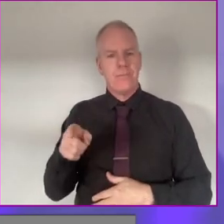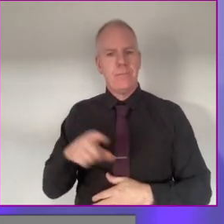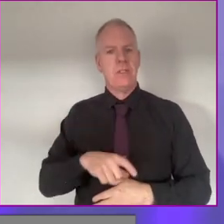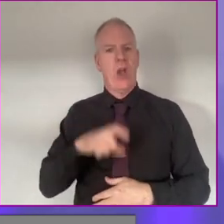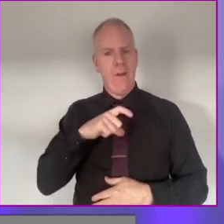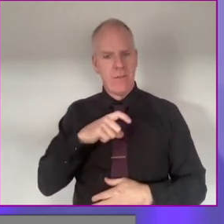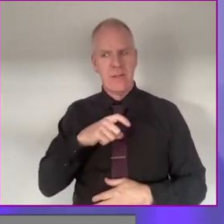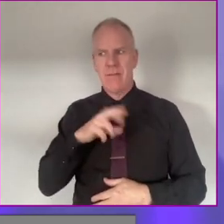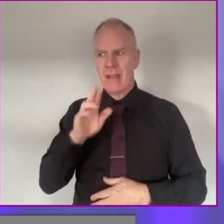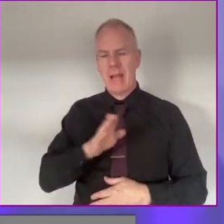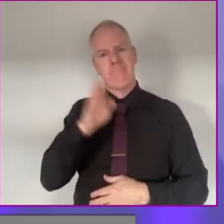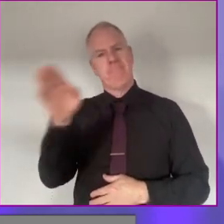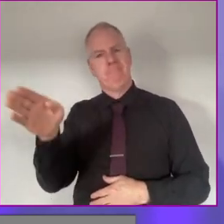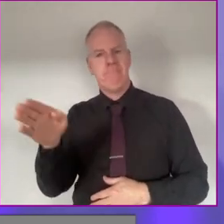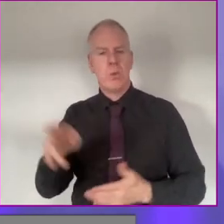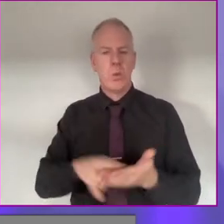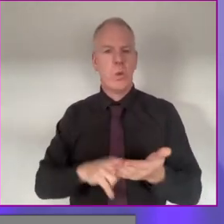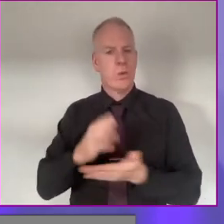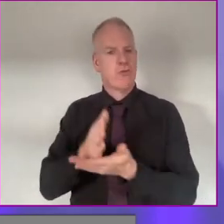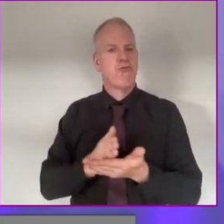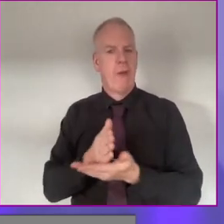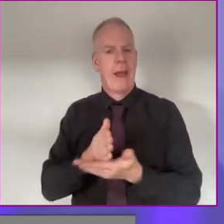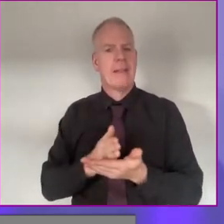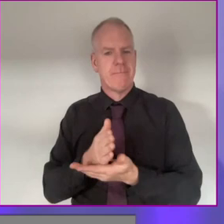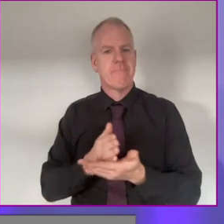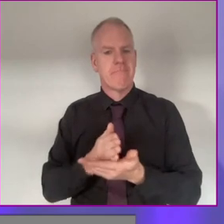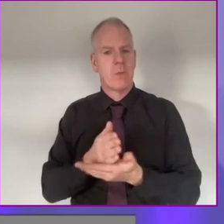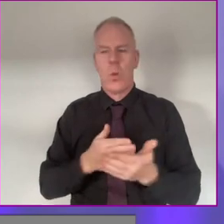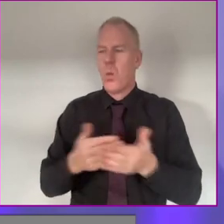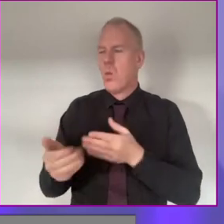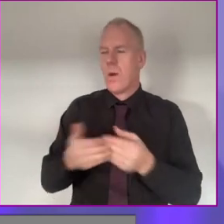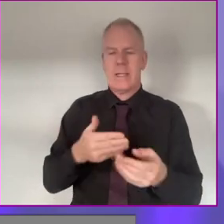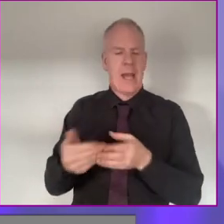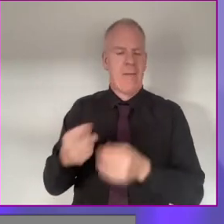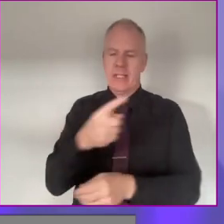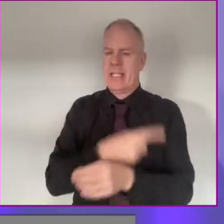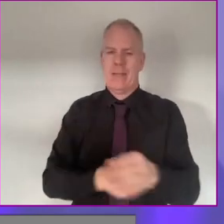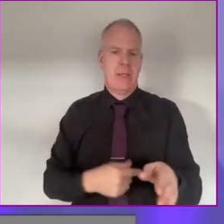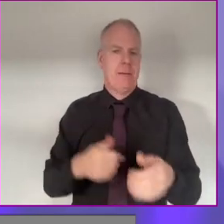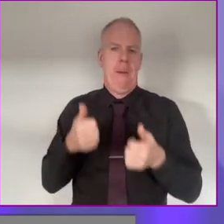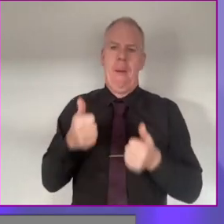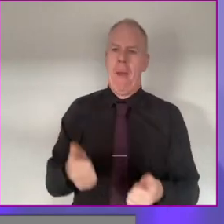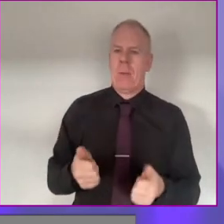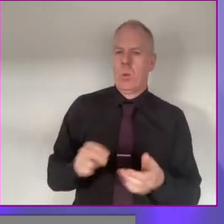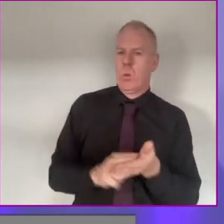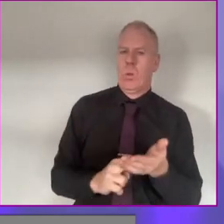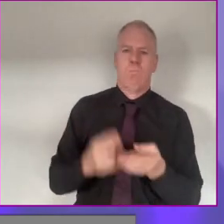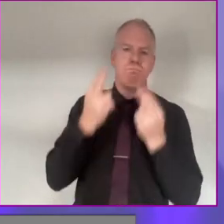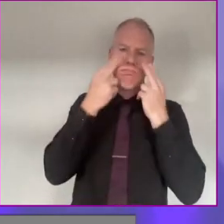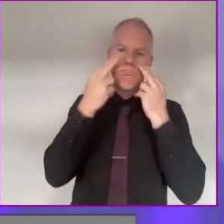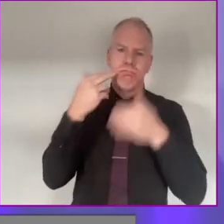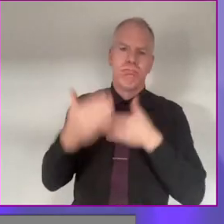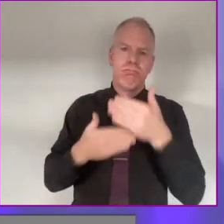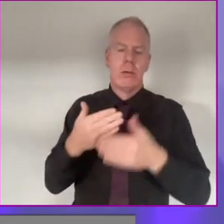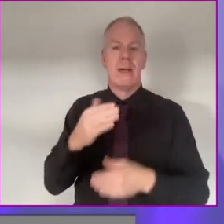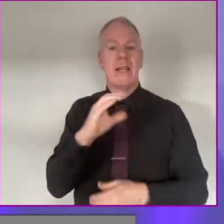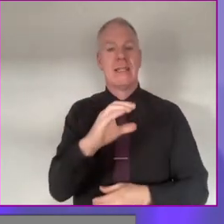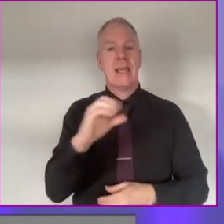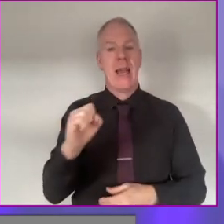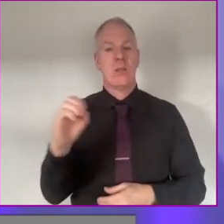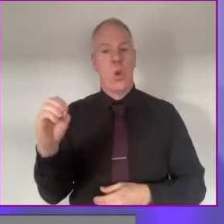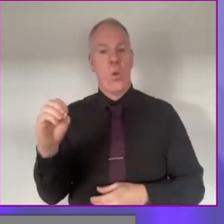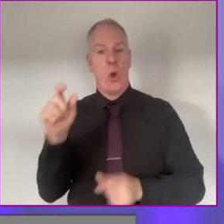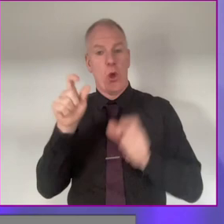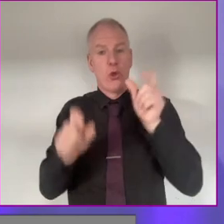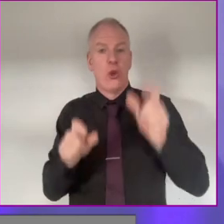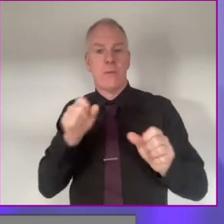confidence. You want to be able to be confident as a train user, no matter what your disability is. And the